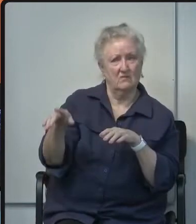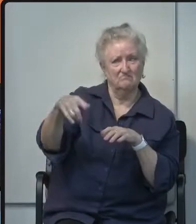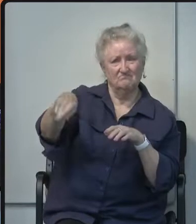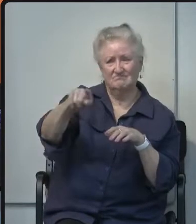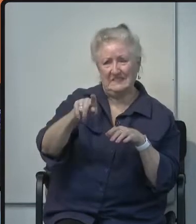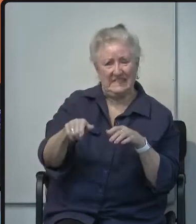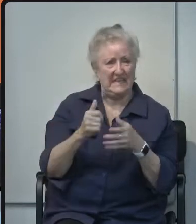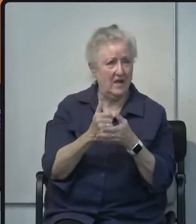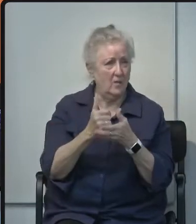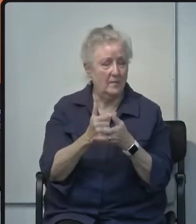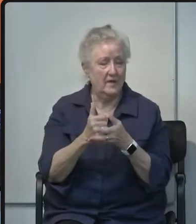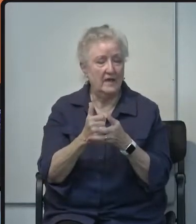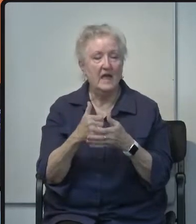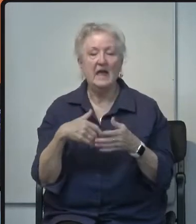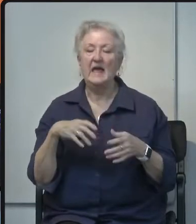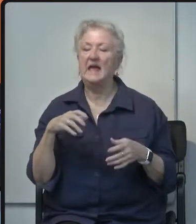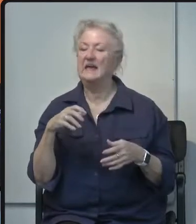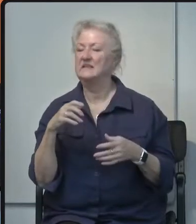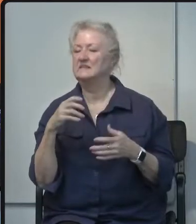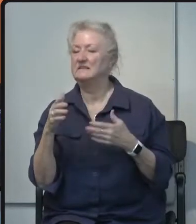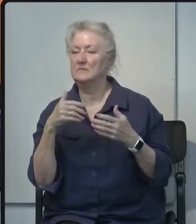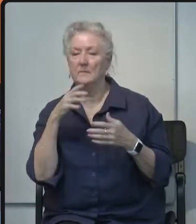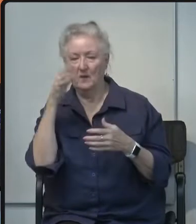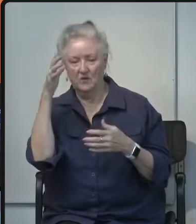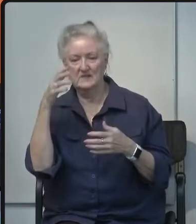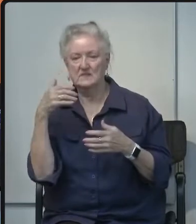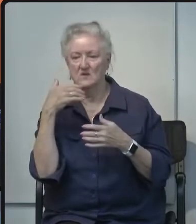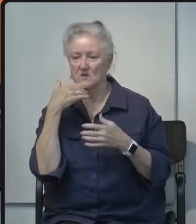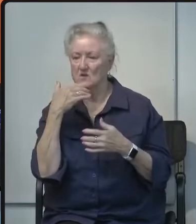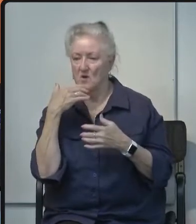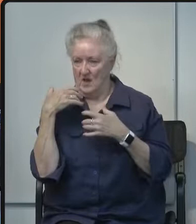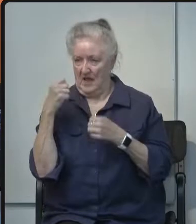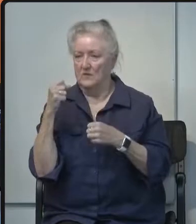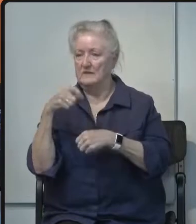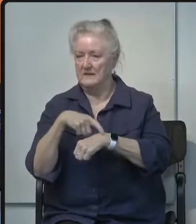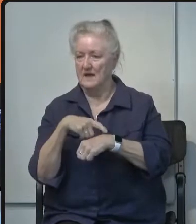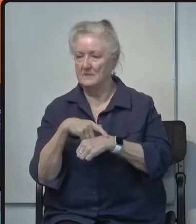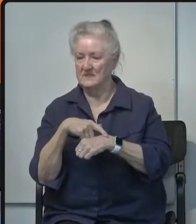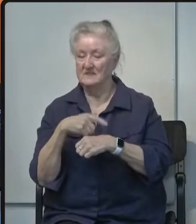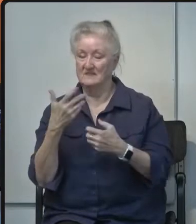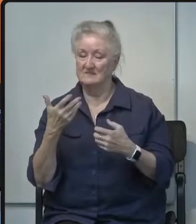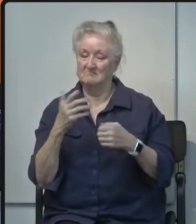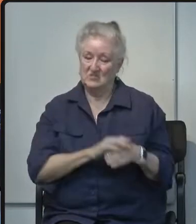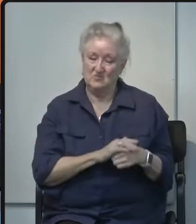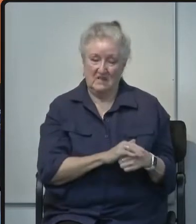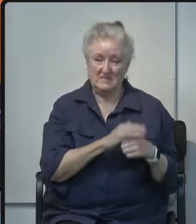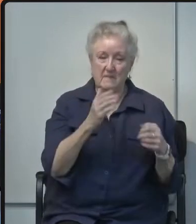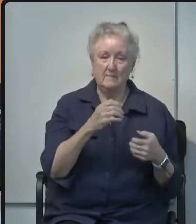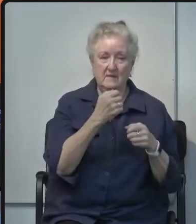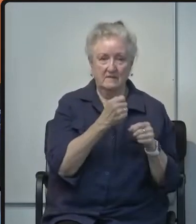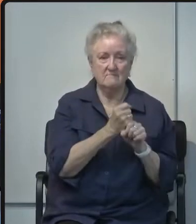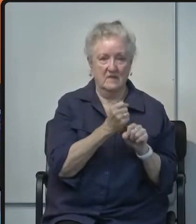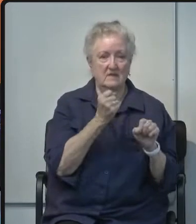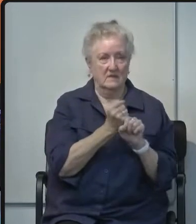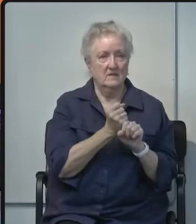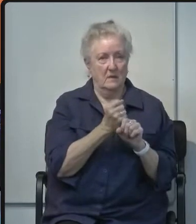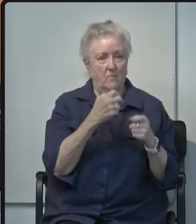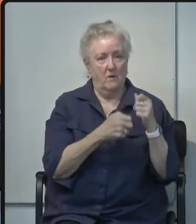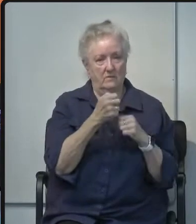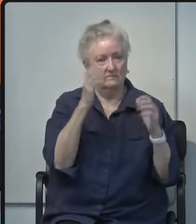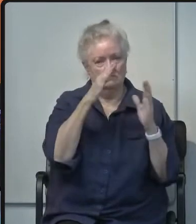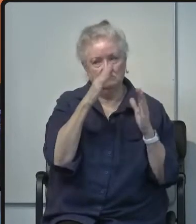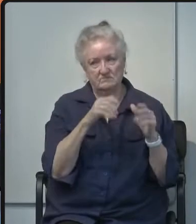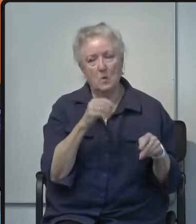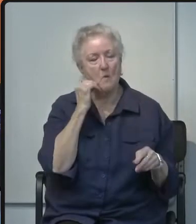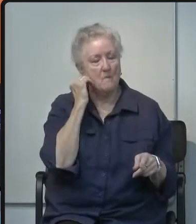even those of us who are parents in healthy circumstances the stressors of this situation right now are intense so